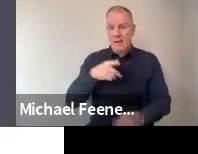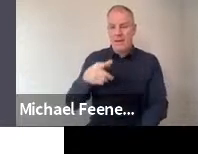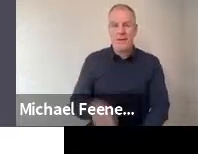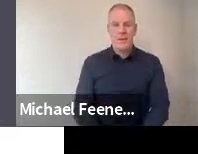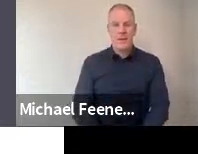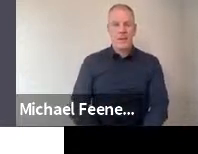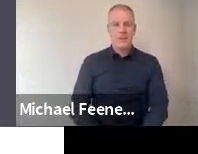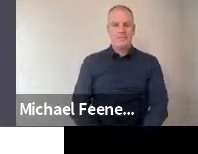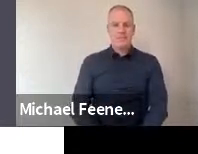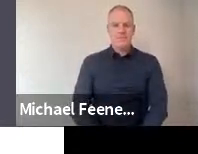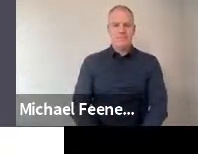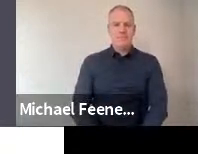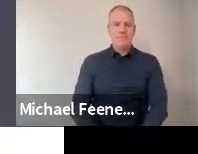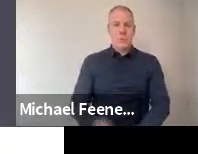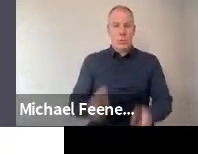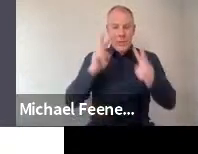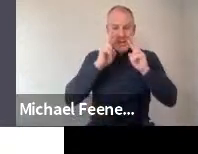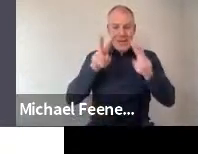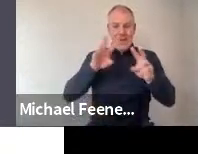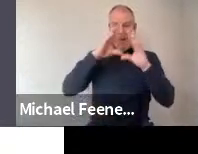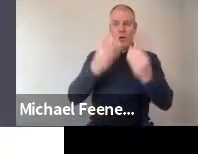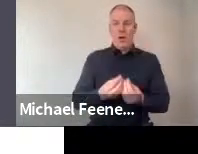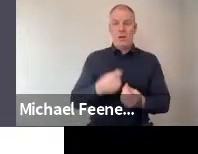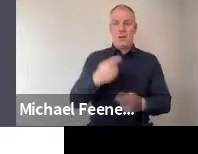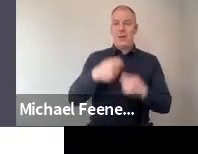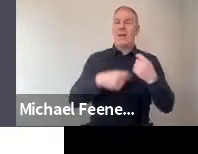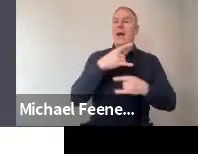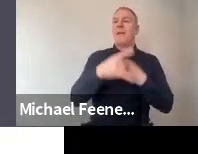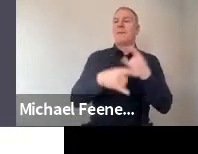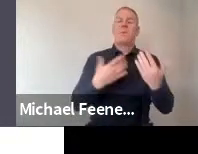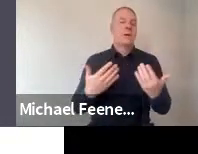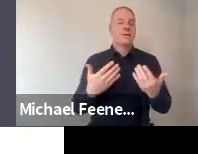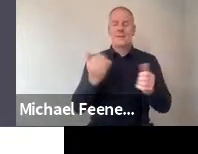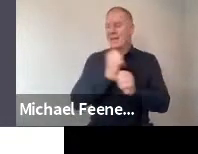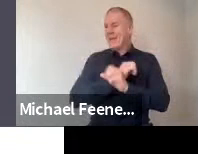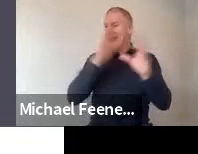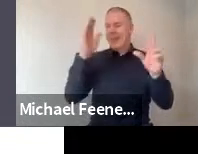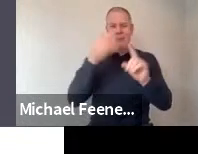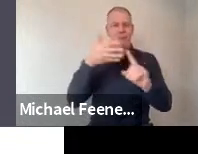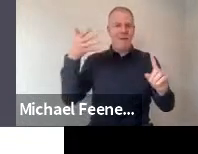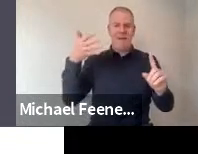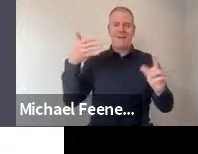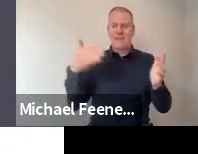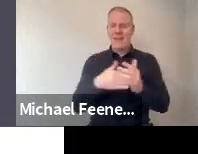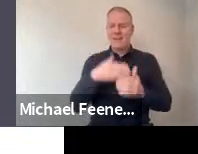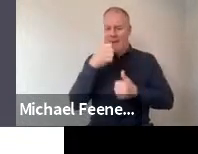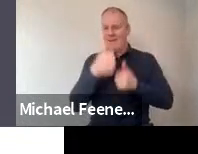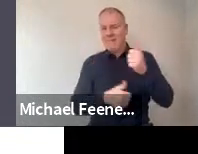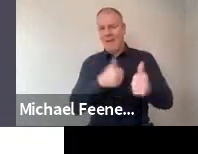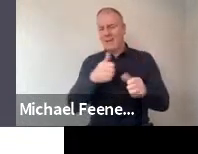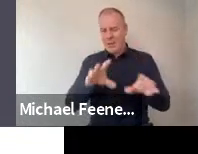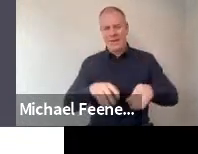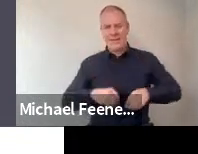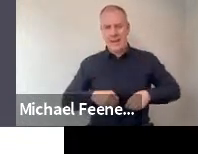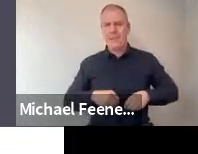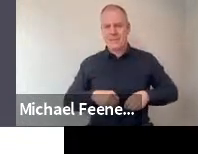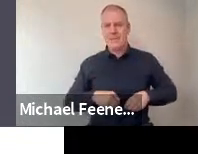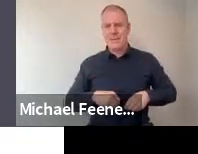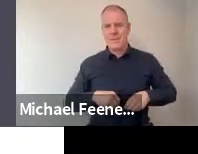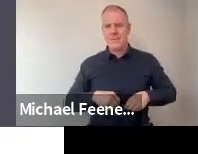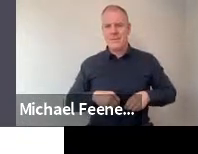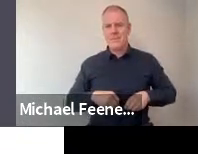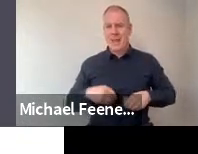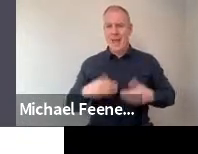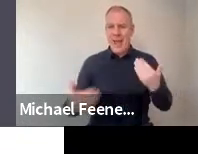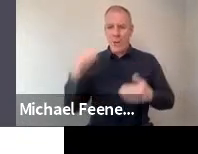So we can see the overall pattern here is a clear recognition and acknowledgement and acceptance of the